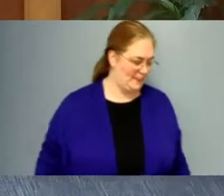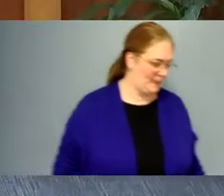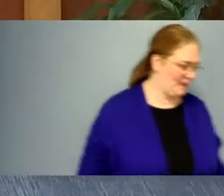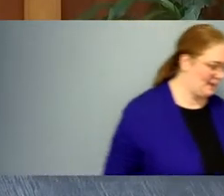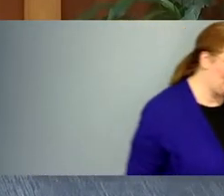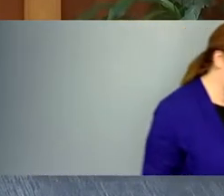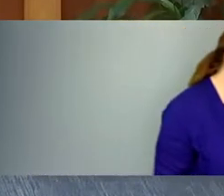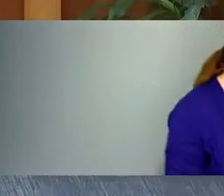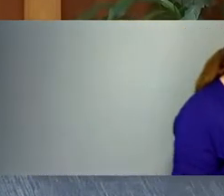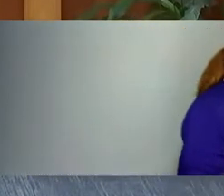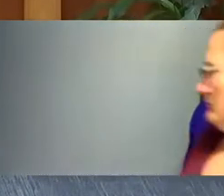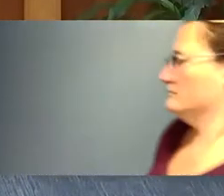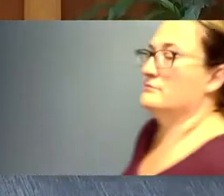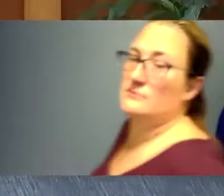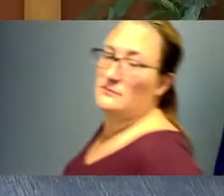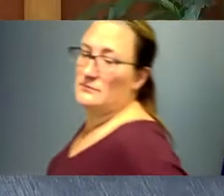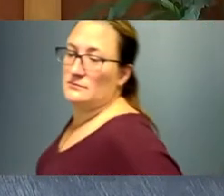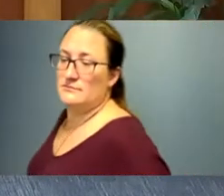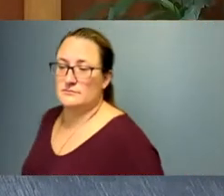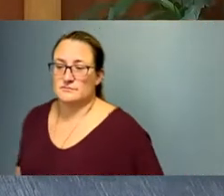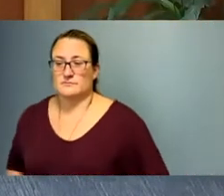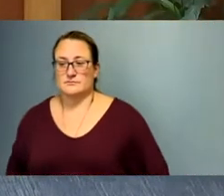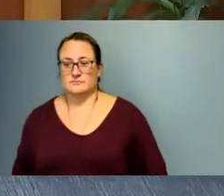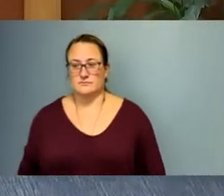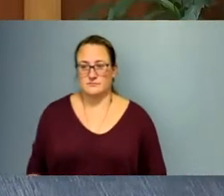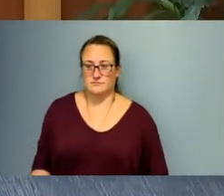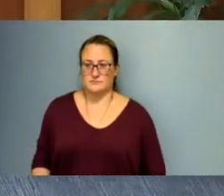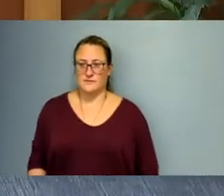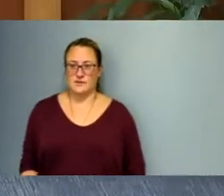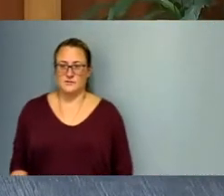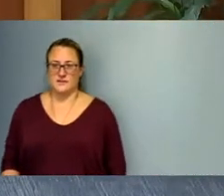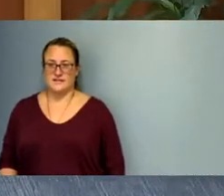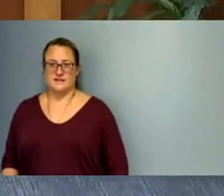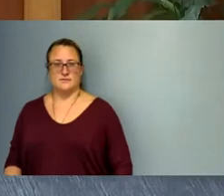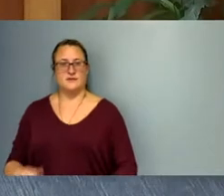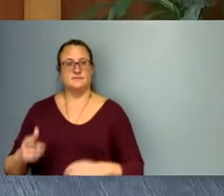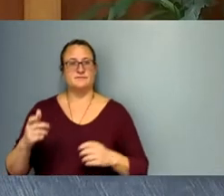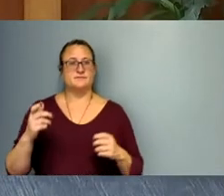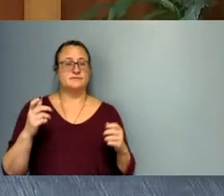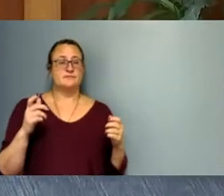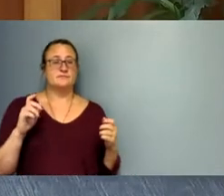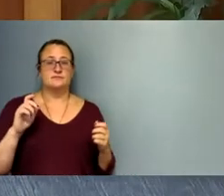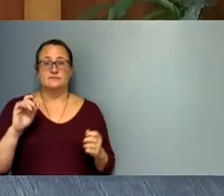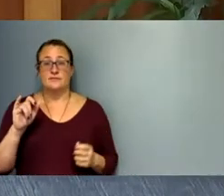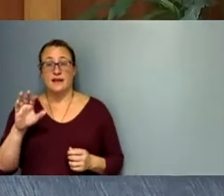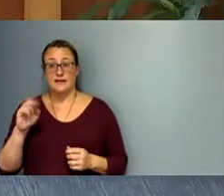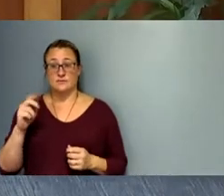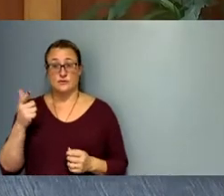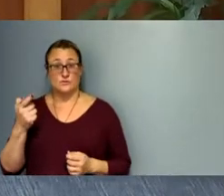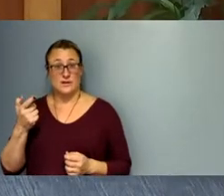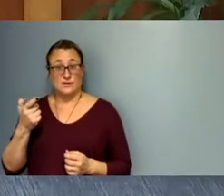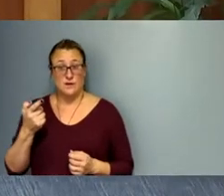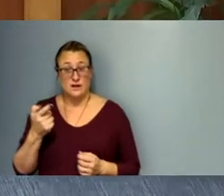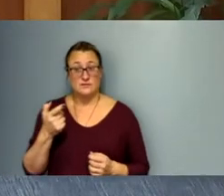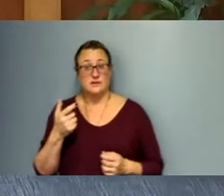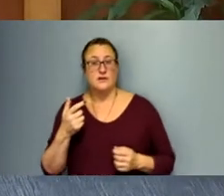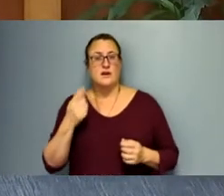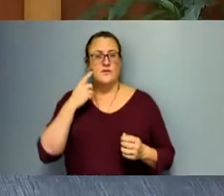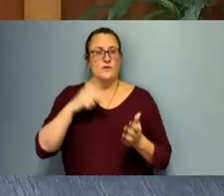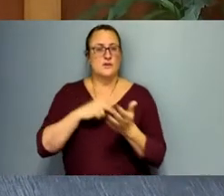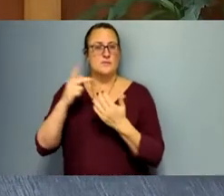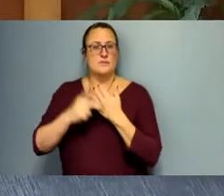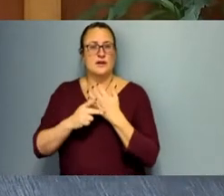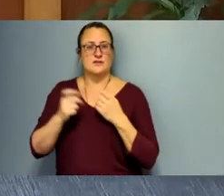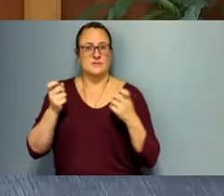Okay. Thank you. Item 21, uh, is with the treasurer's office, approve appointment of a project administrator in conjunction with the county's